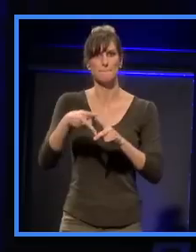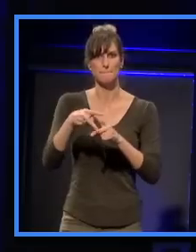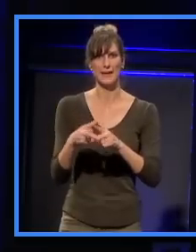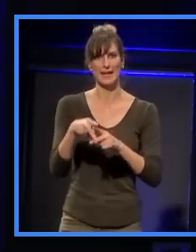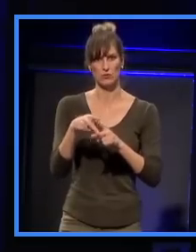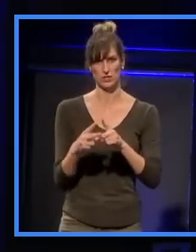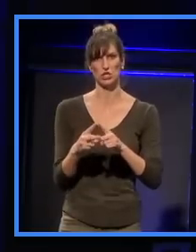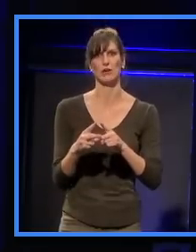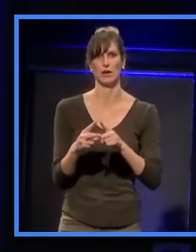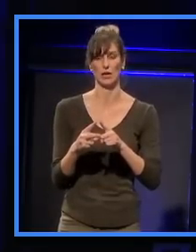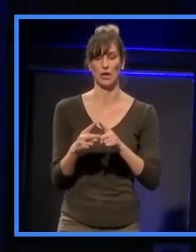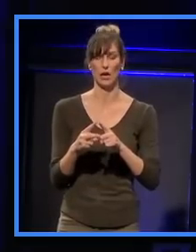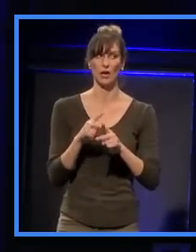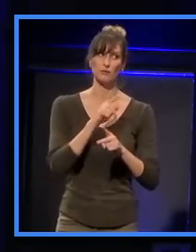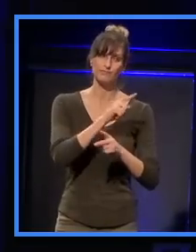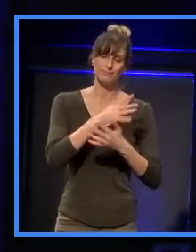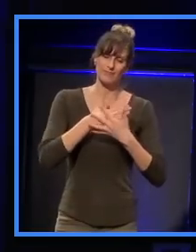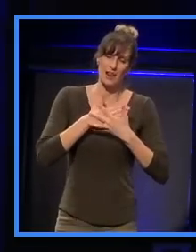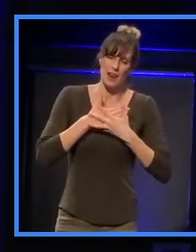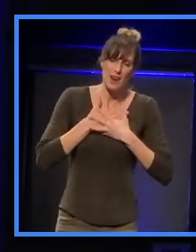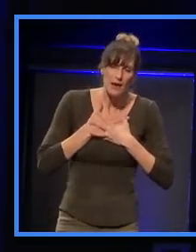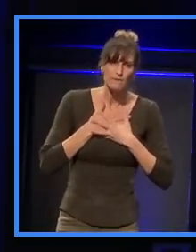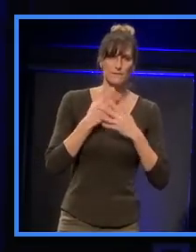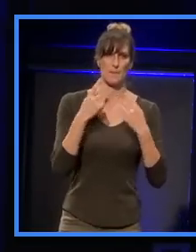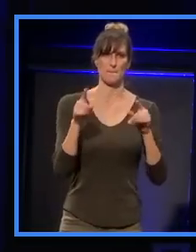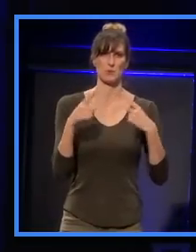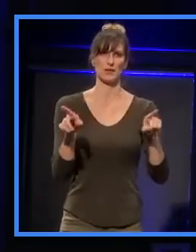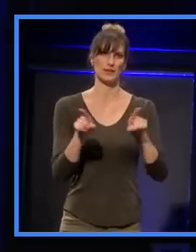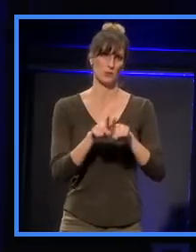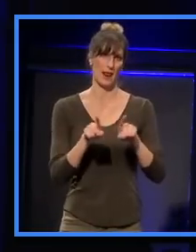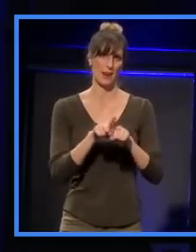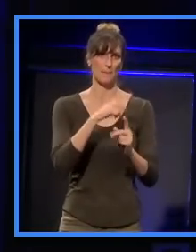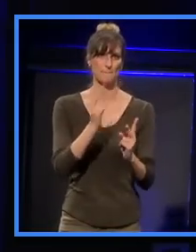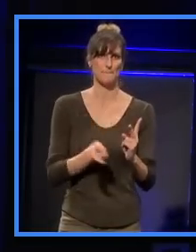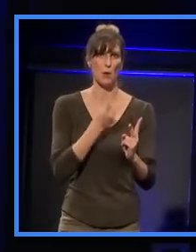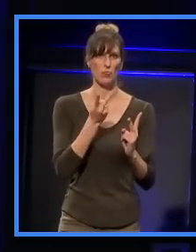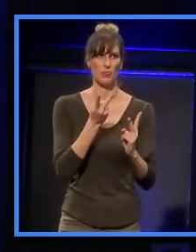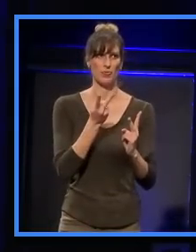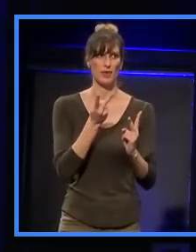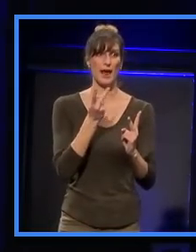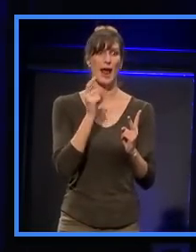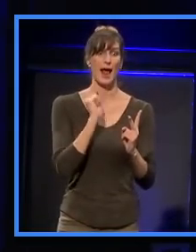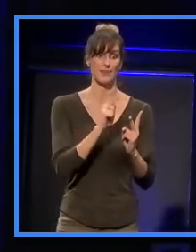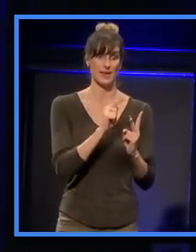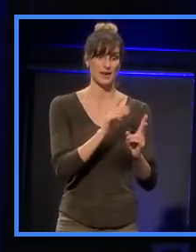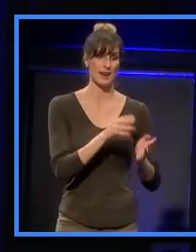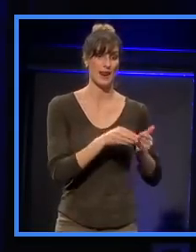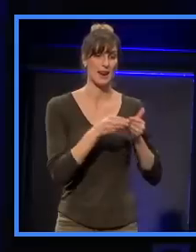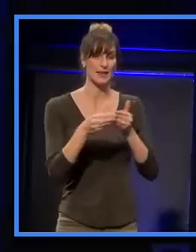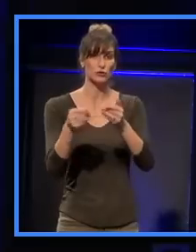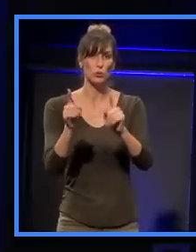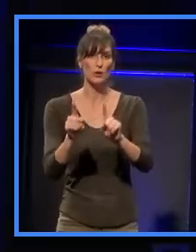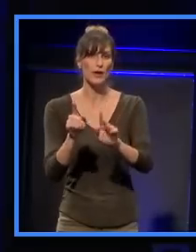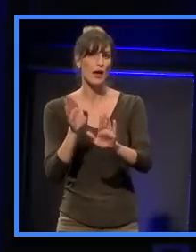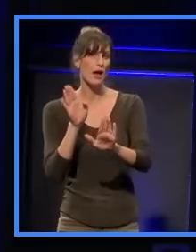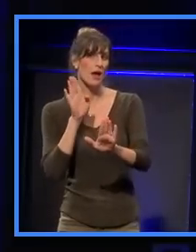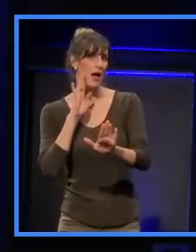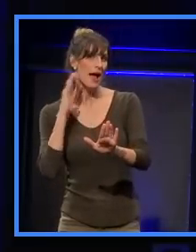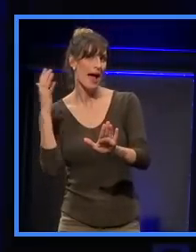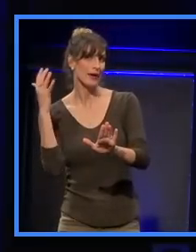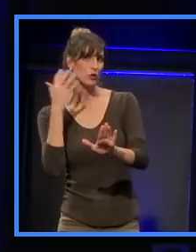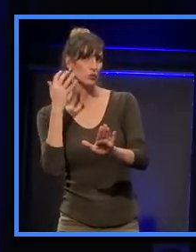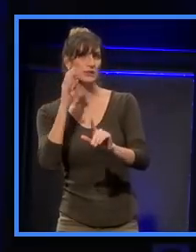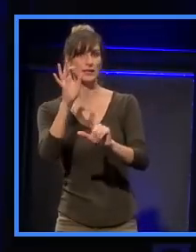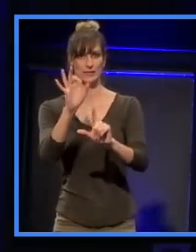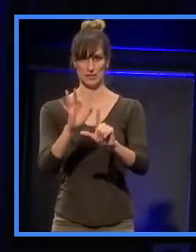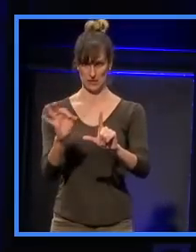And loved the music as well. So, that kind of led him to acoustic design. It also led